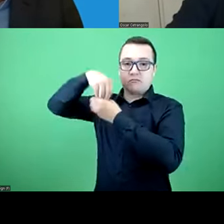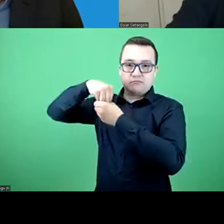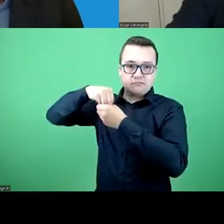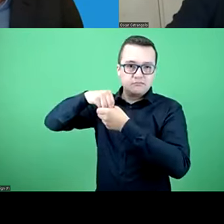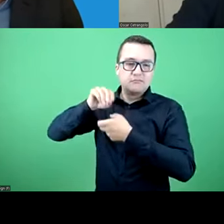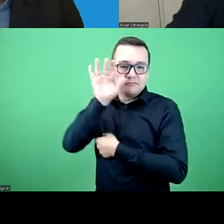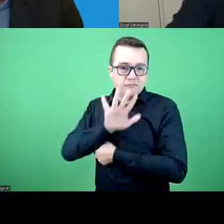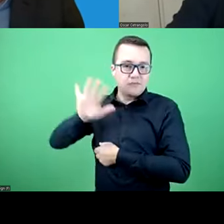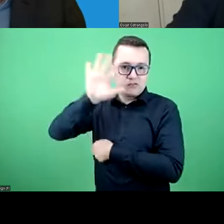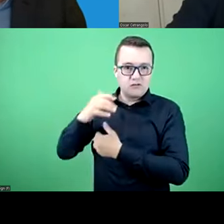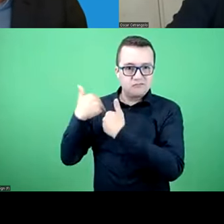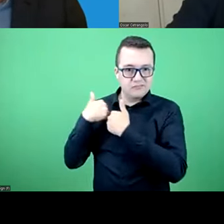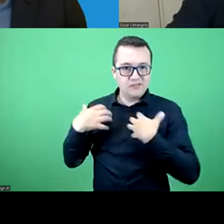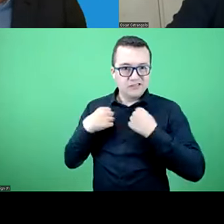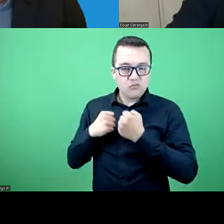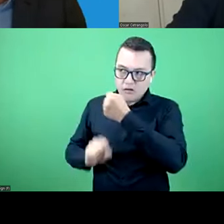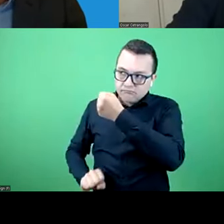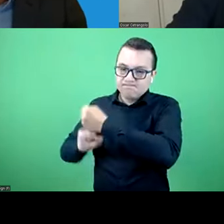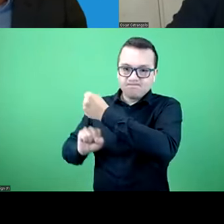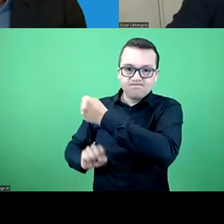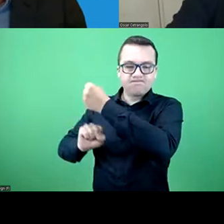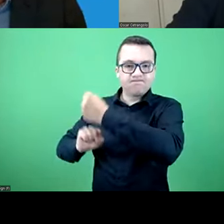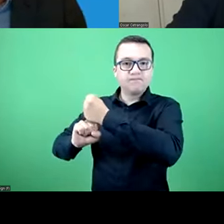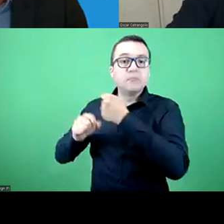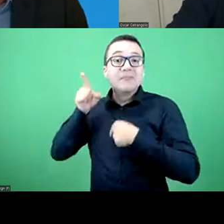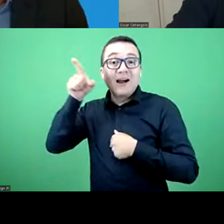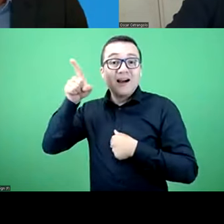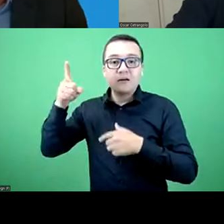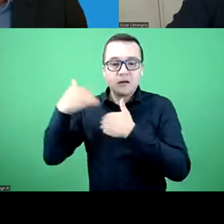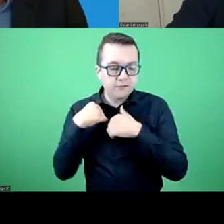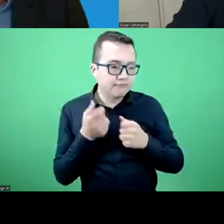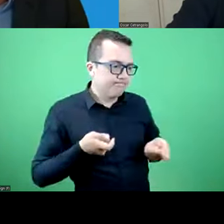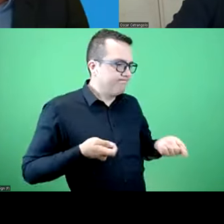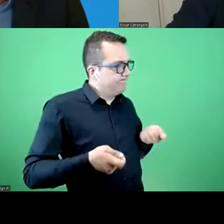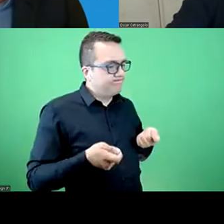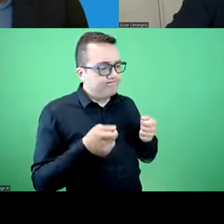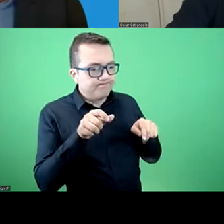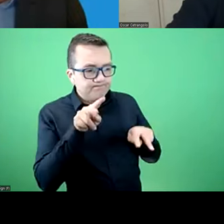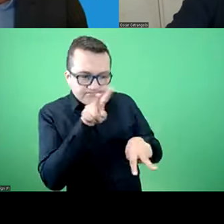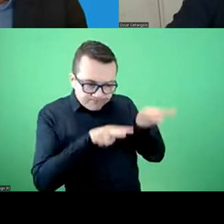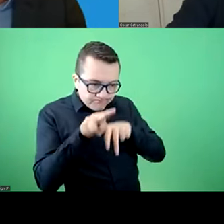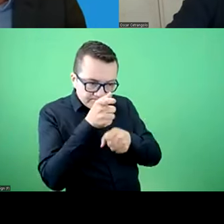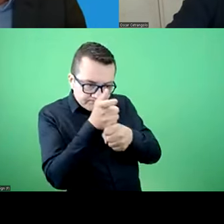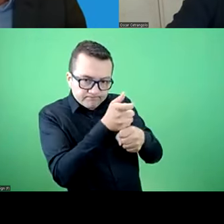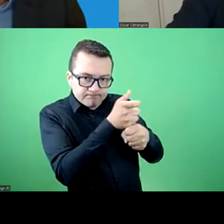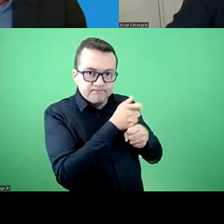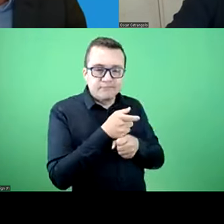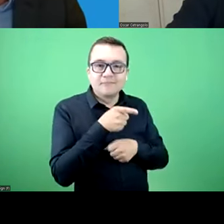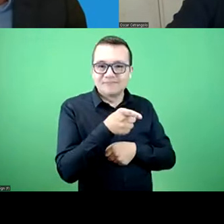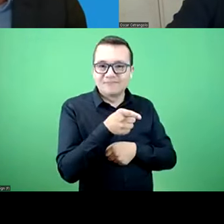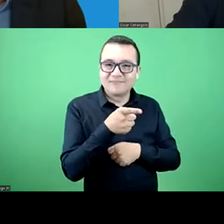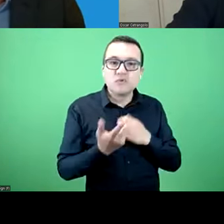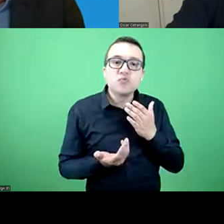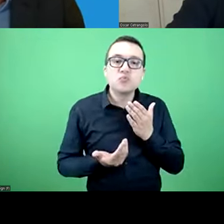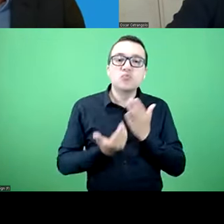skill building to effectively regulate these actors as part of the new